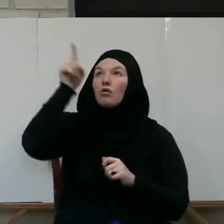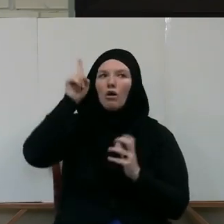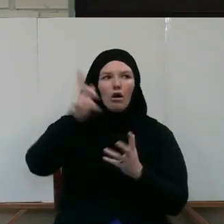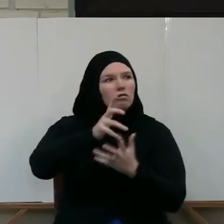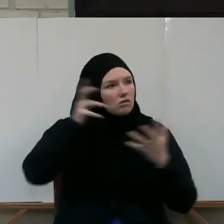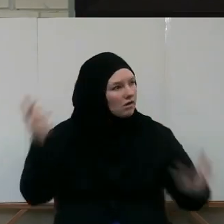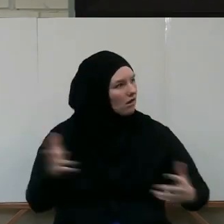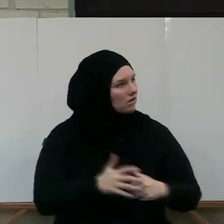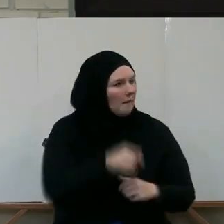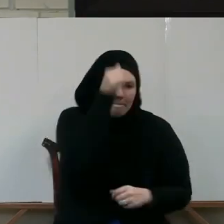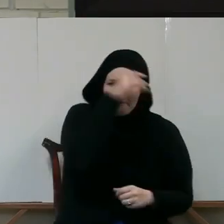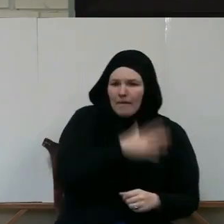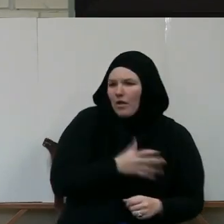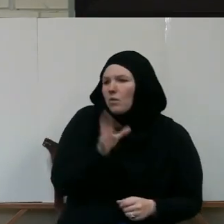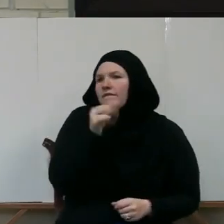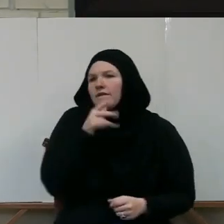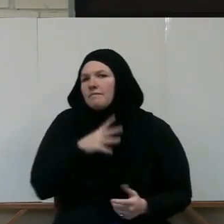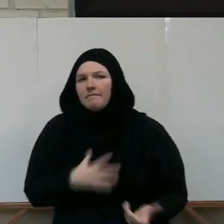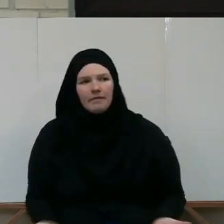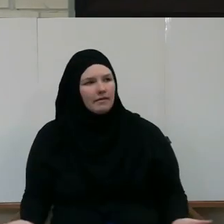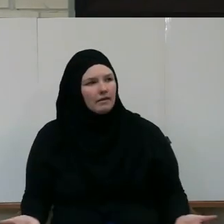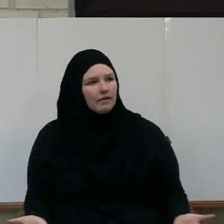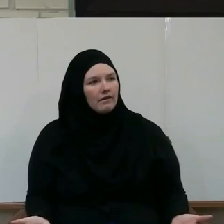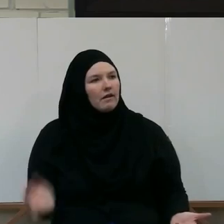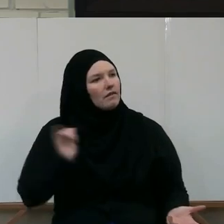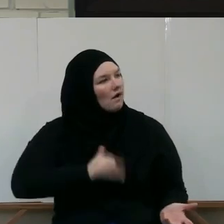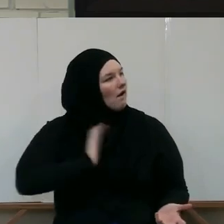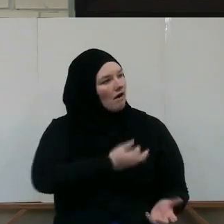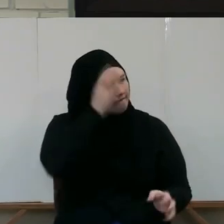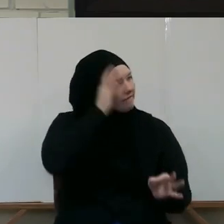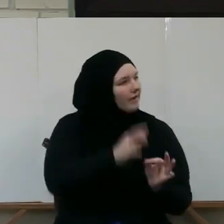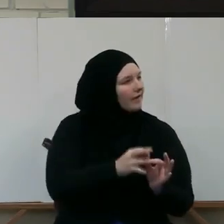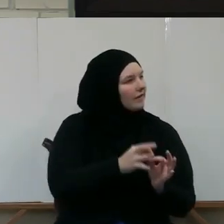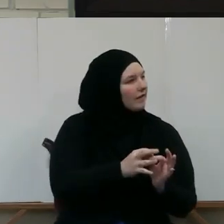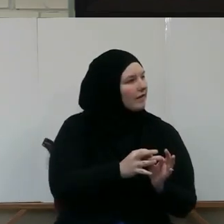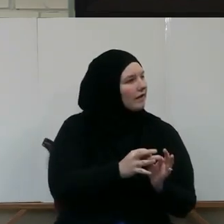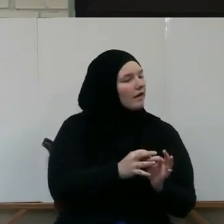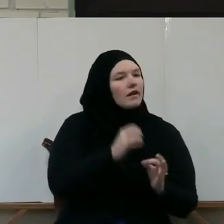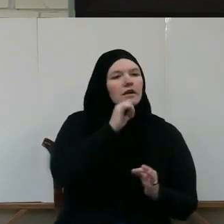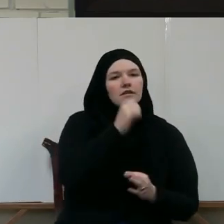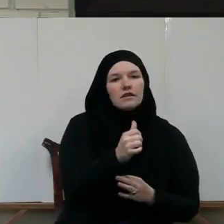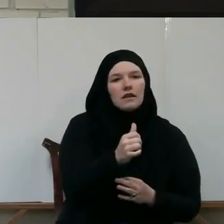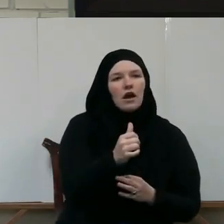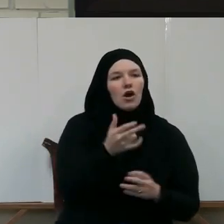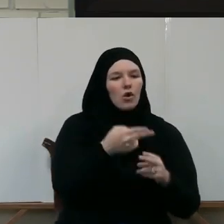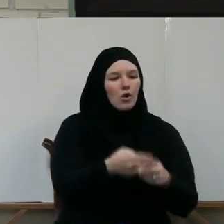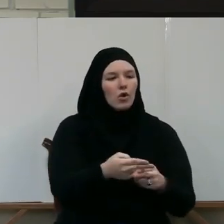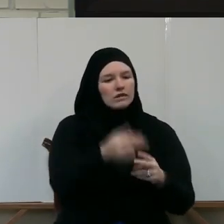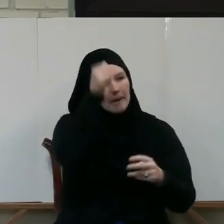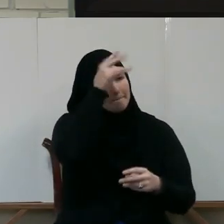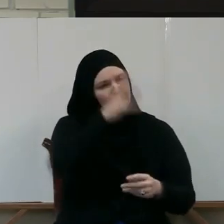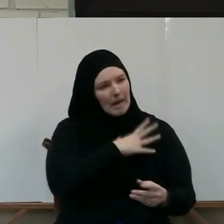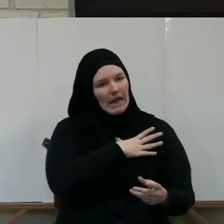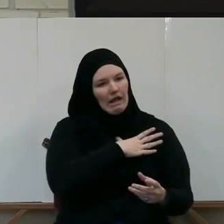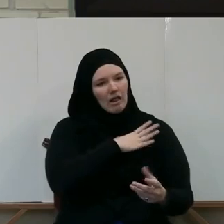Males or females. So that our faith is not to be taken as a male-centered